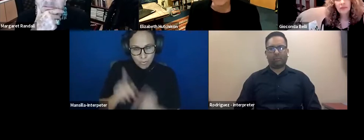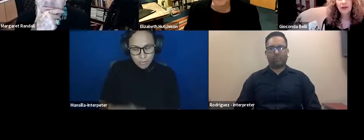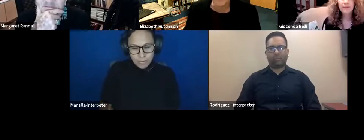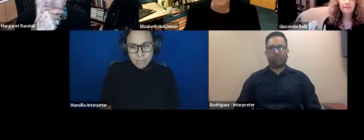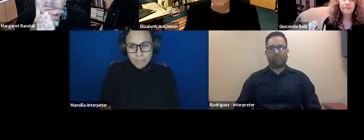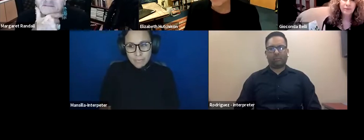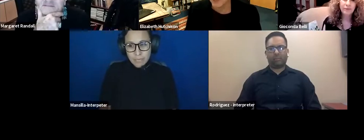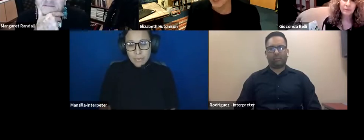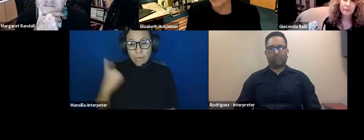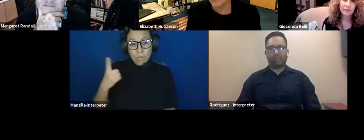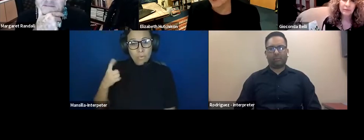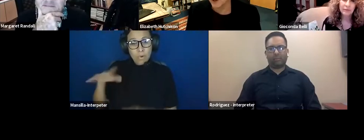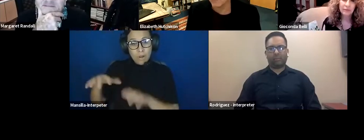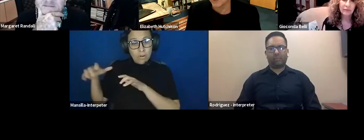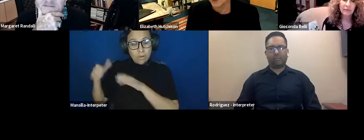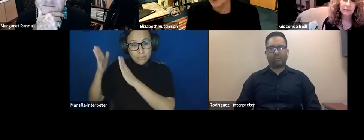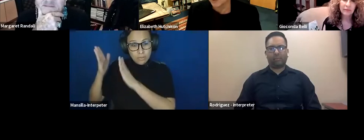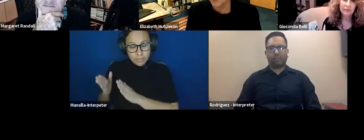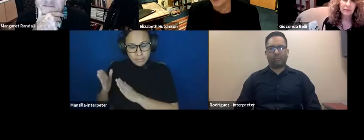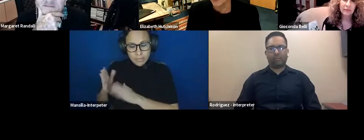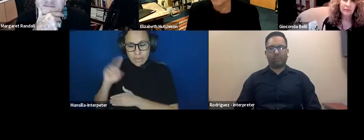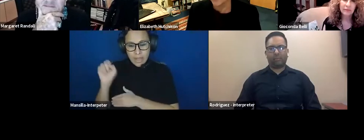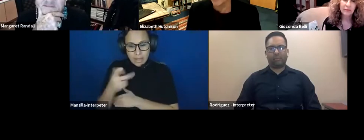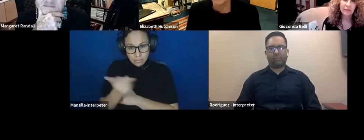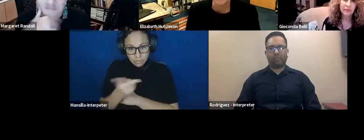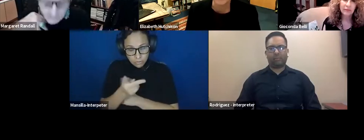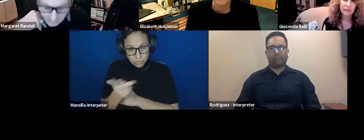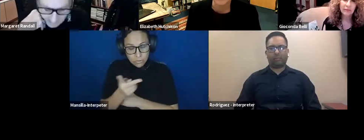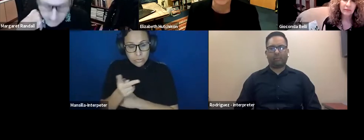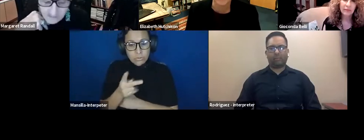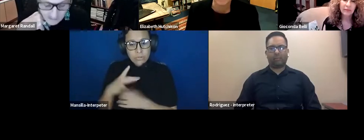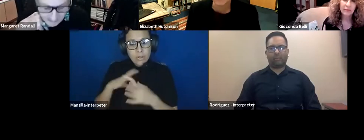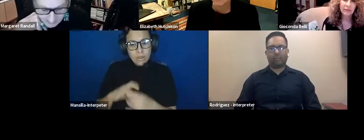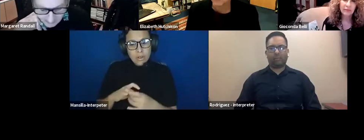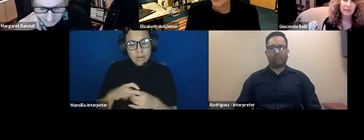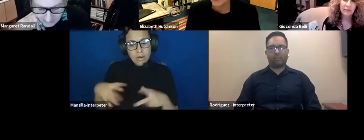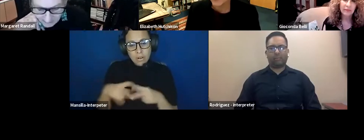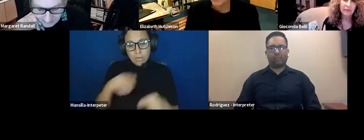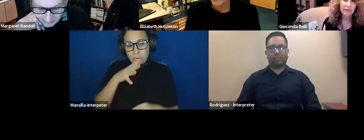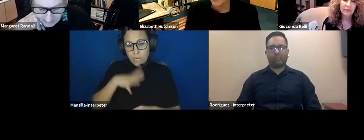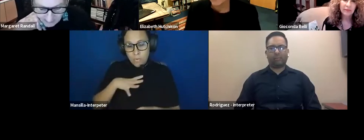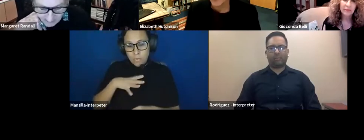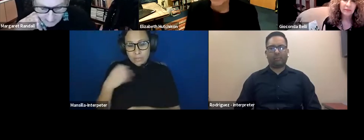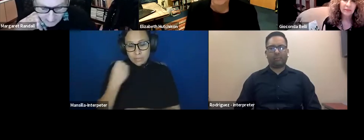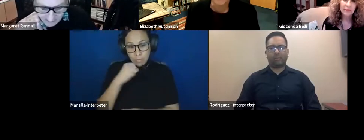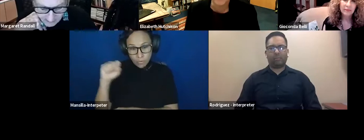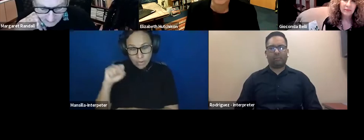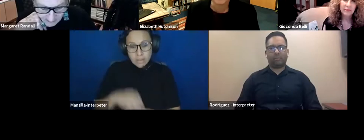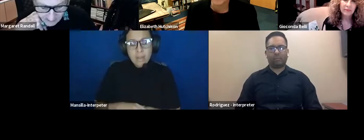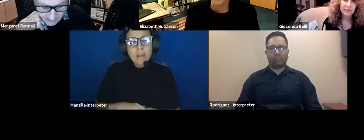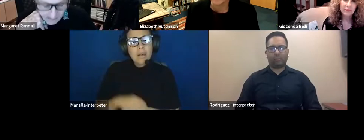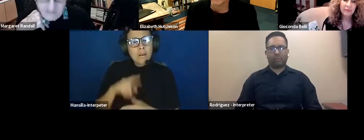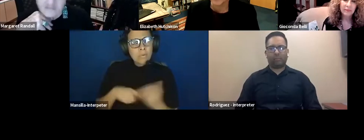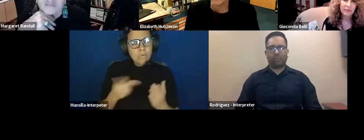One of our audience members asked Margaret and Dioconda in regards to the Nicaraguan women's movement. What do you